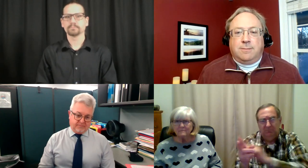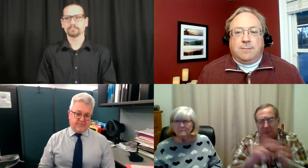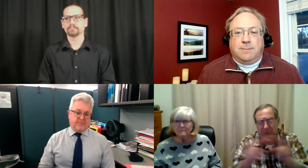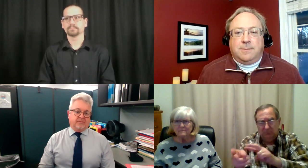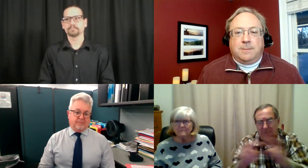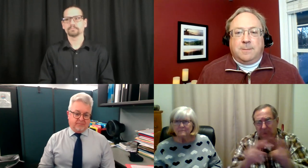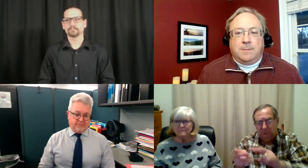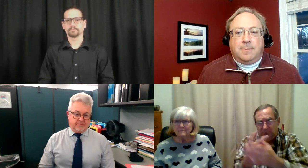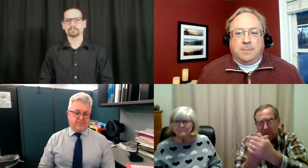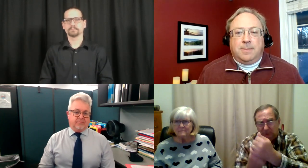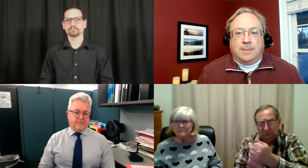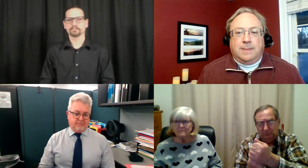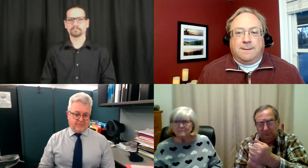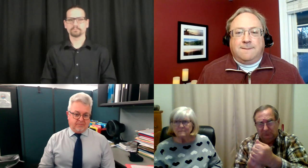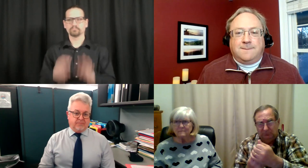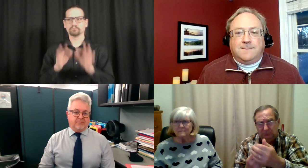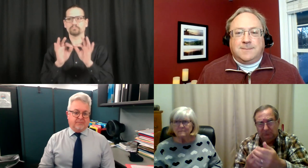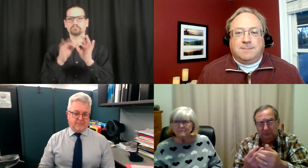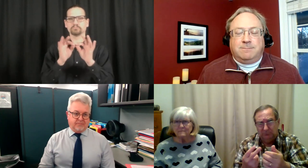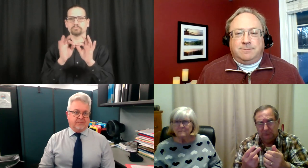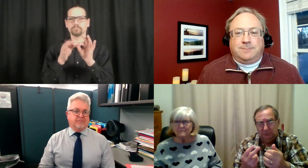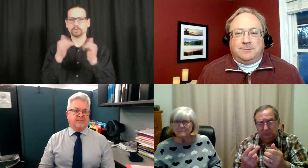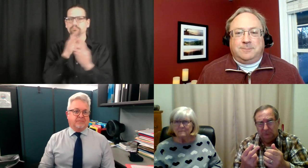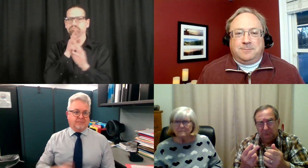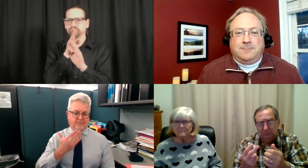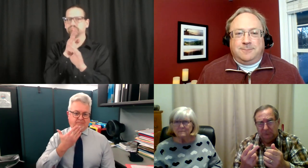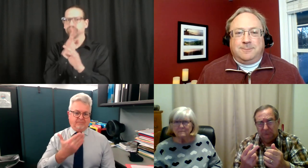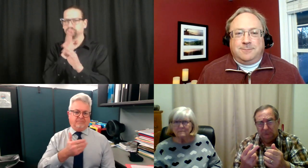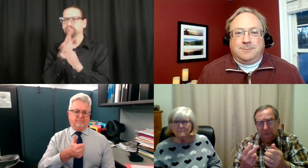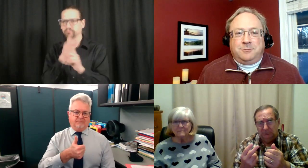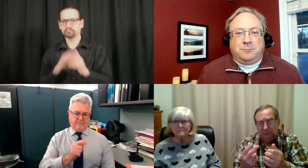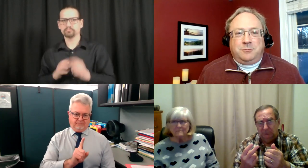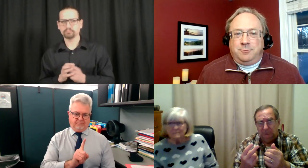the other arm? Is there an issue with that? Can I get both in the same arm?